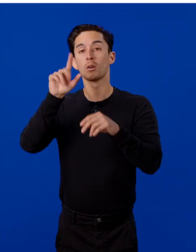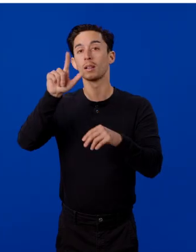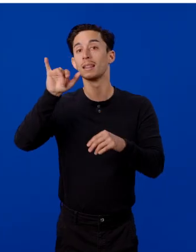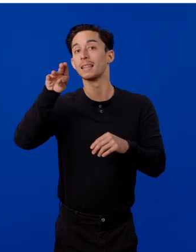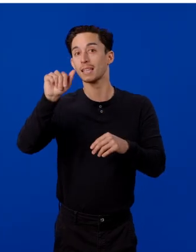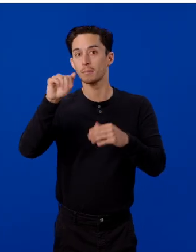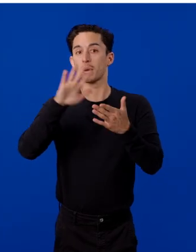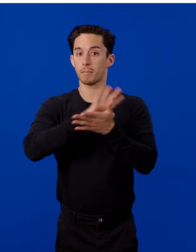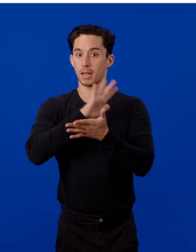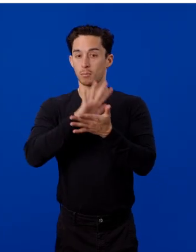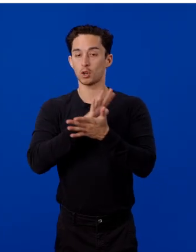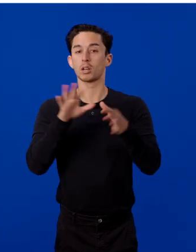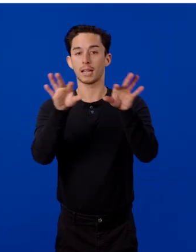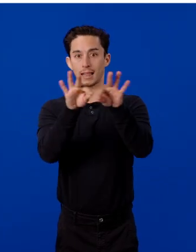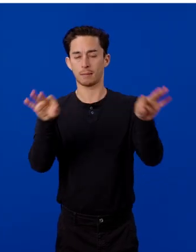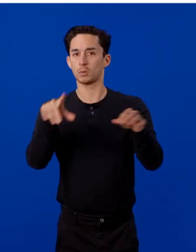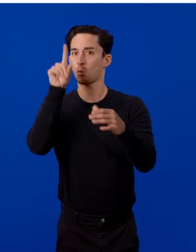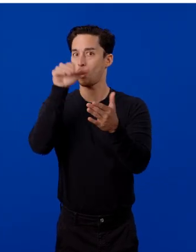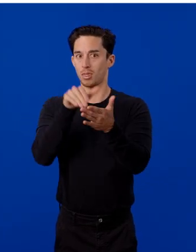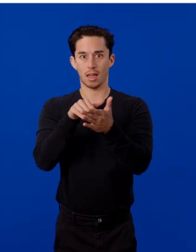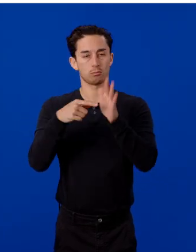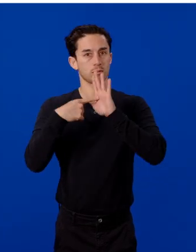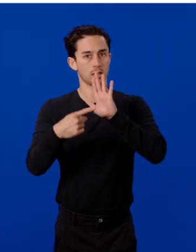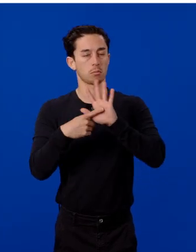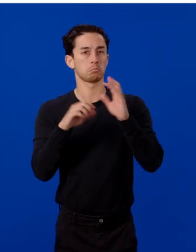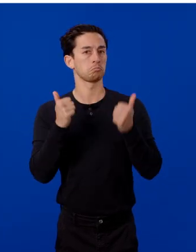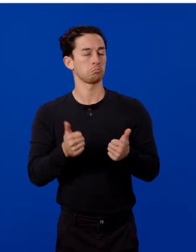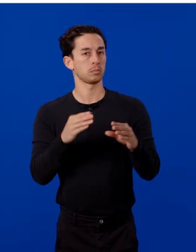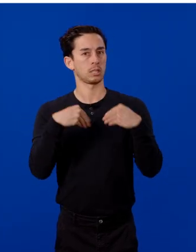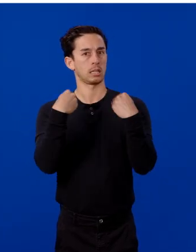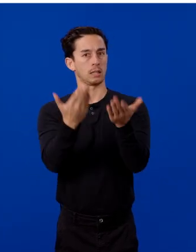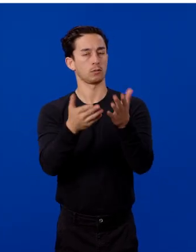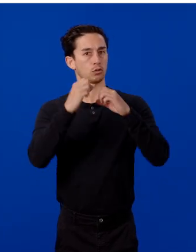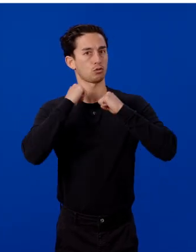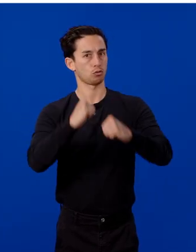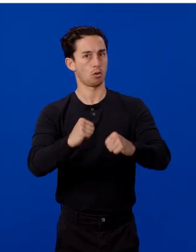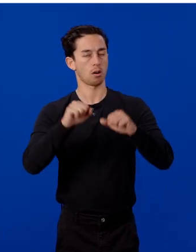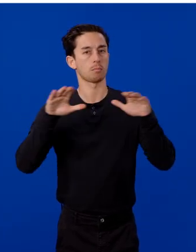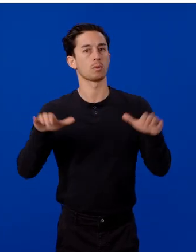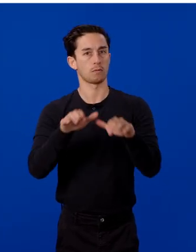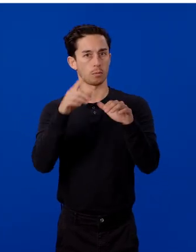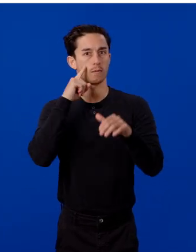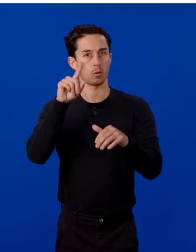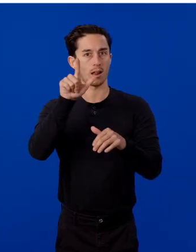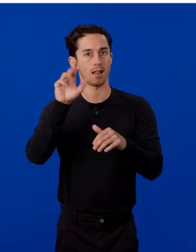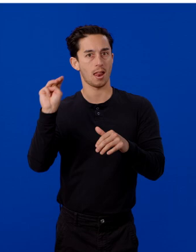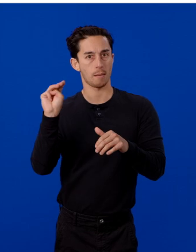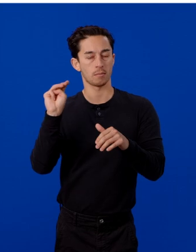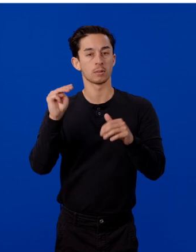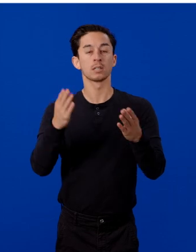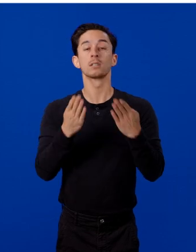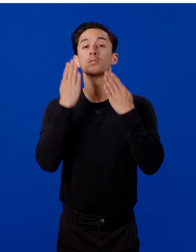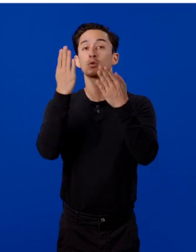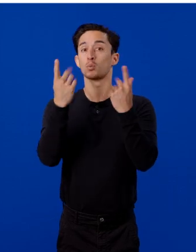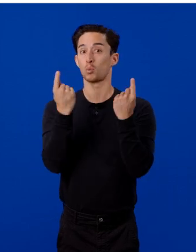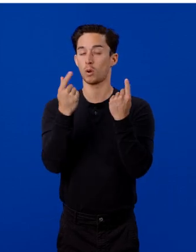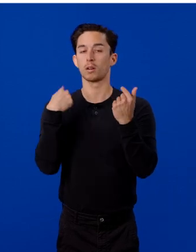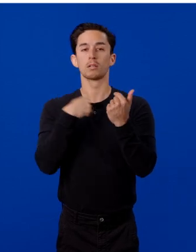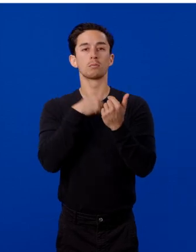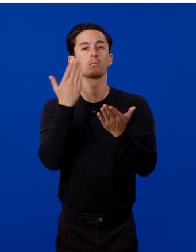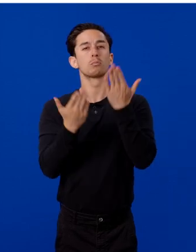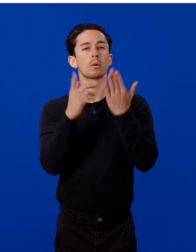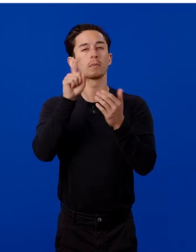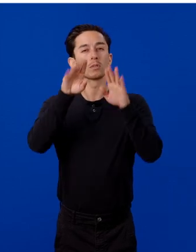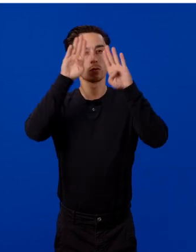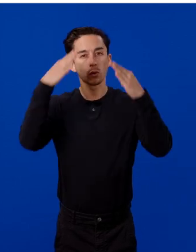it claims even thousand examples can deliver strong performance with our LLM. This suggests that we should probably focus